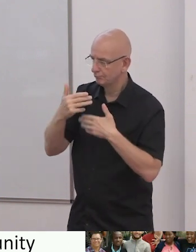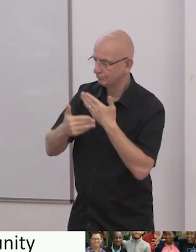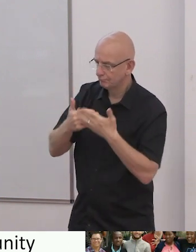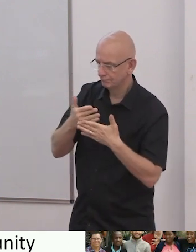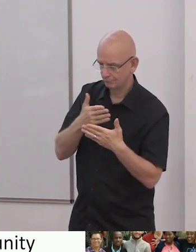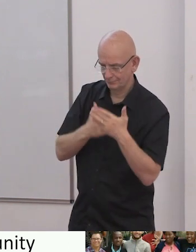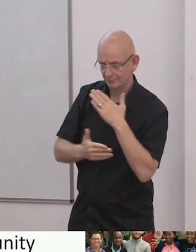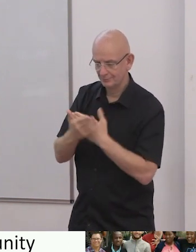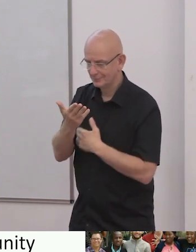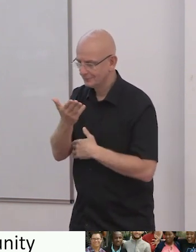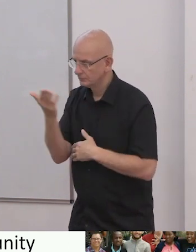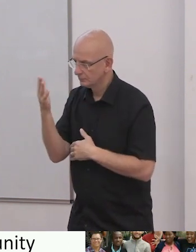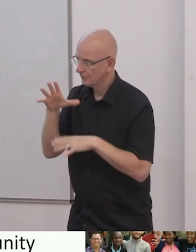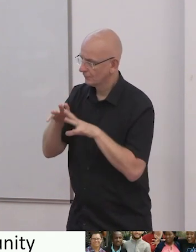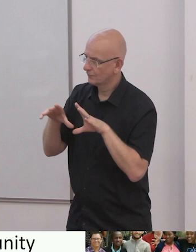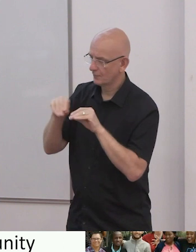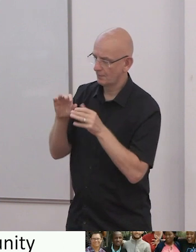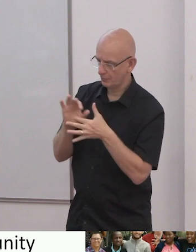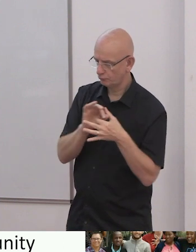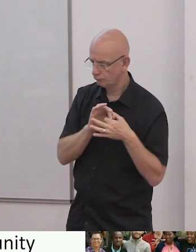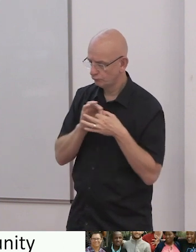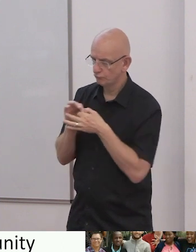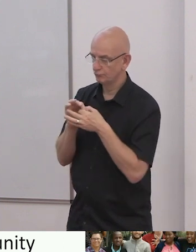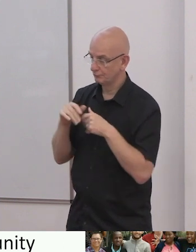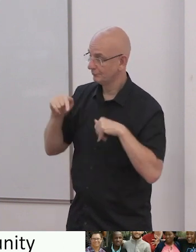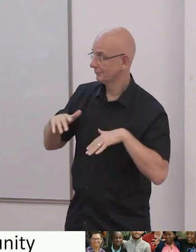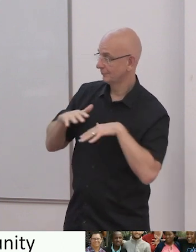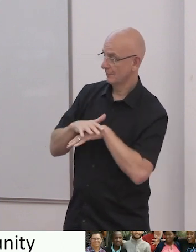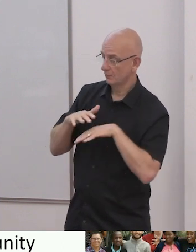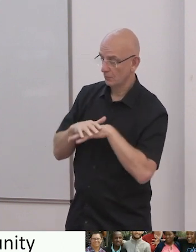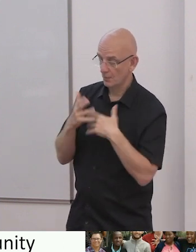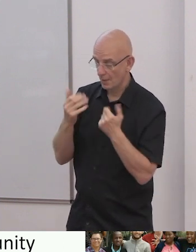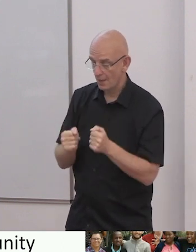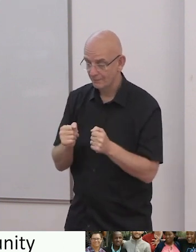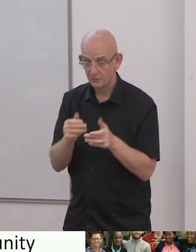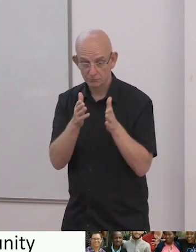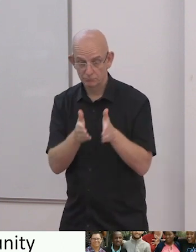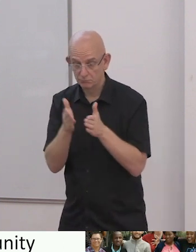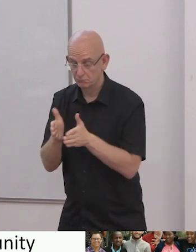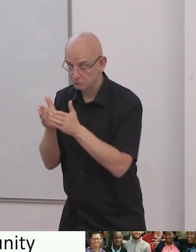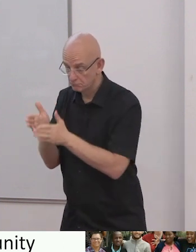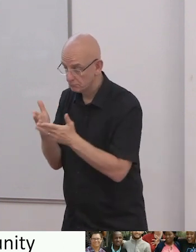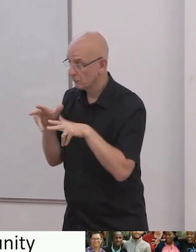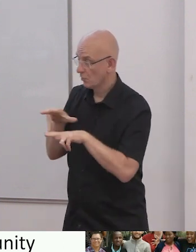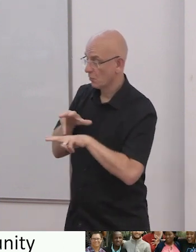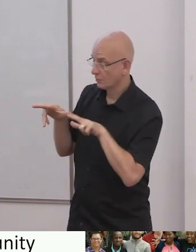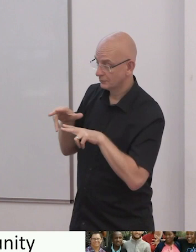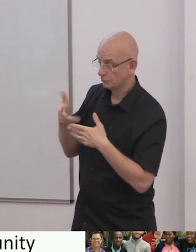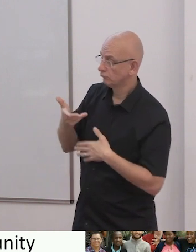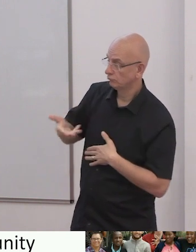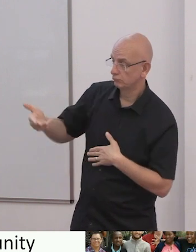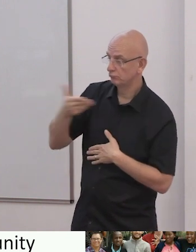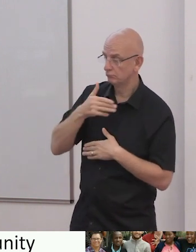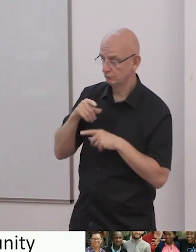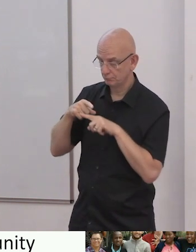and organizations who share our common goals, mainly a world where people with